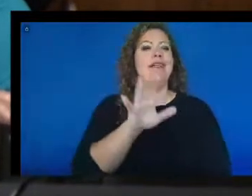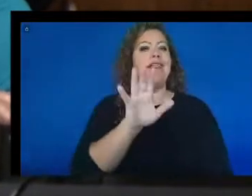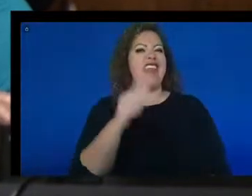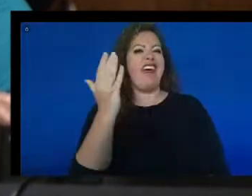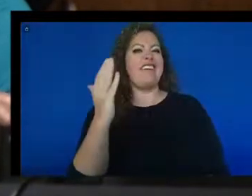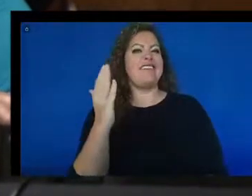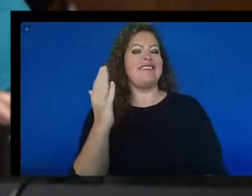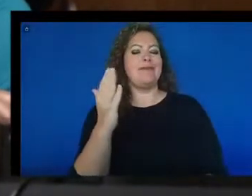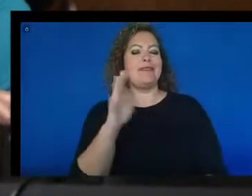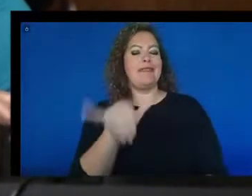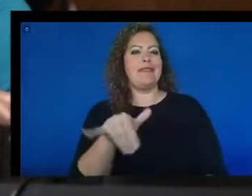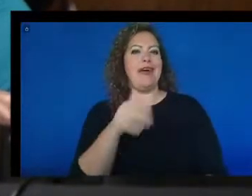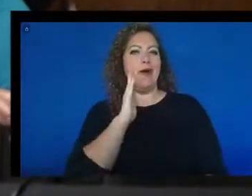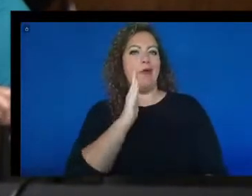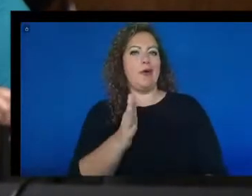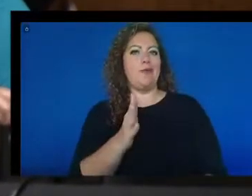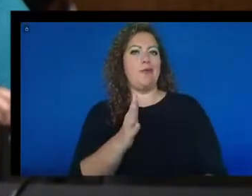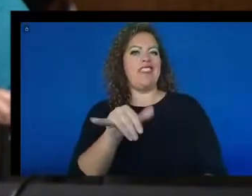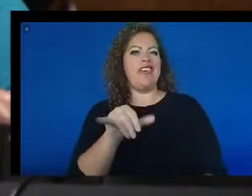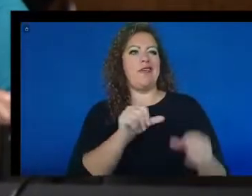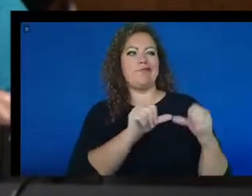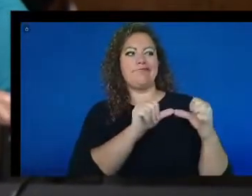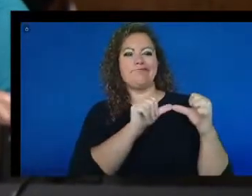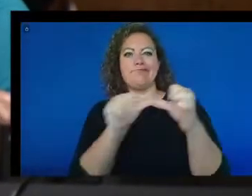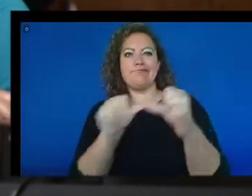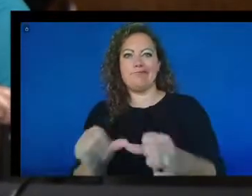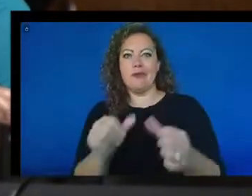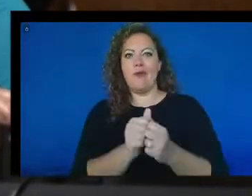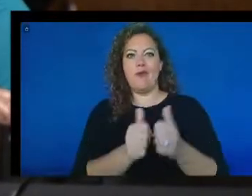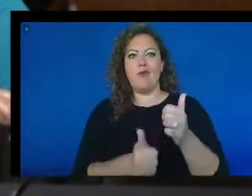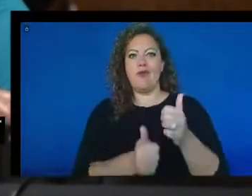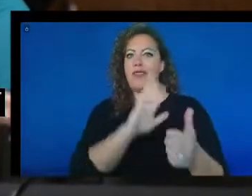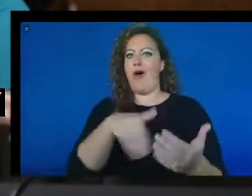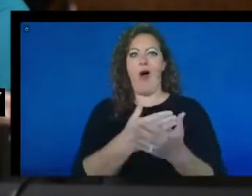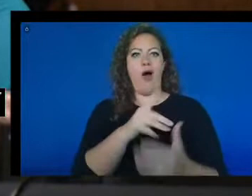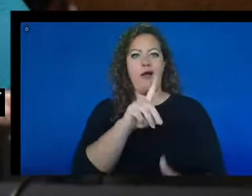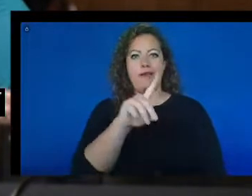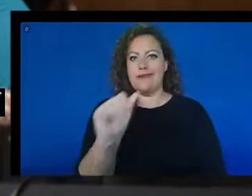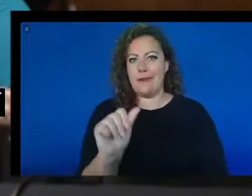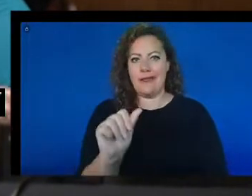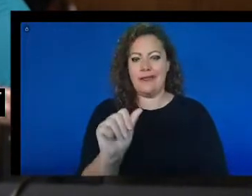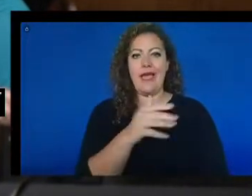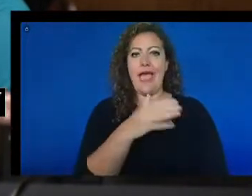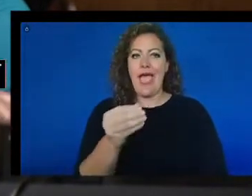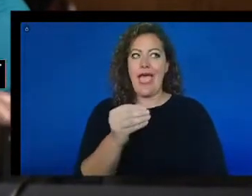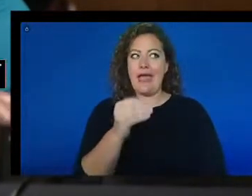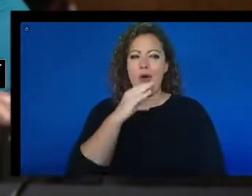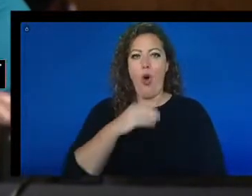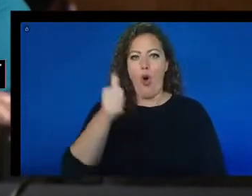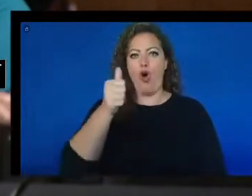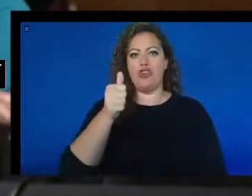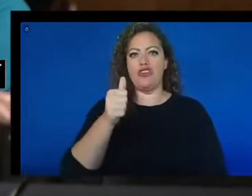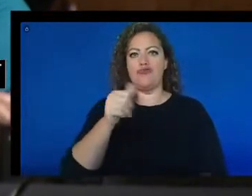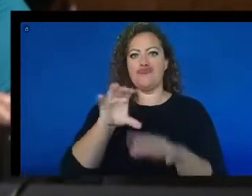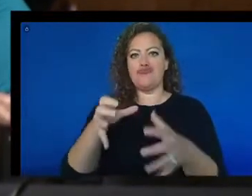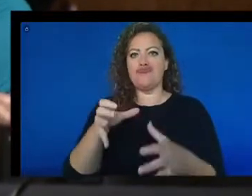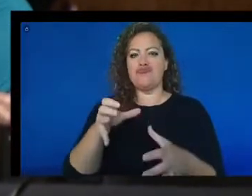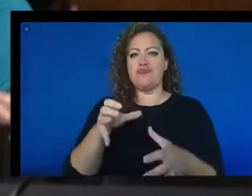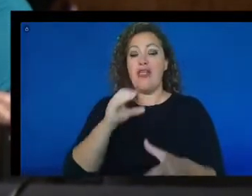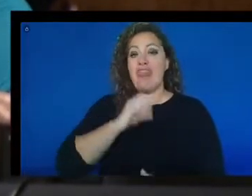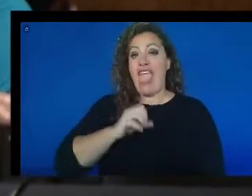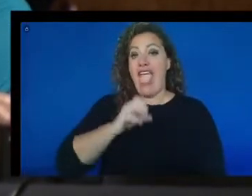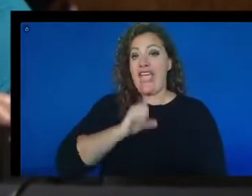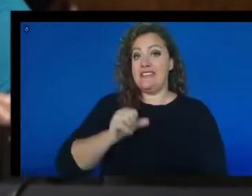I would say, the carryover in most cases with all disabilities and the older population. Our aging population,